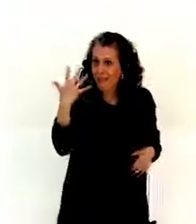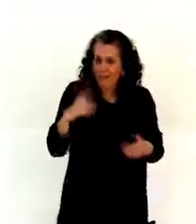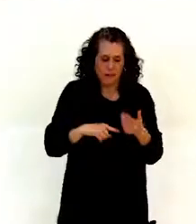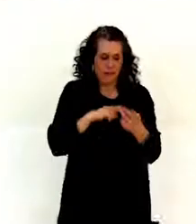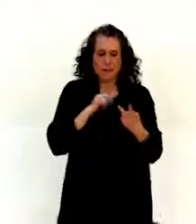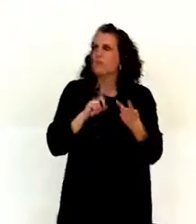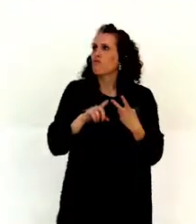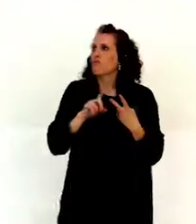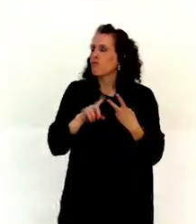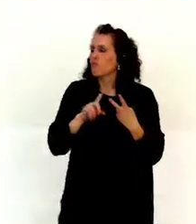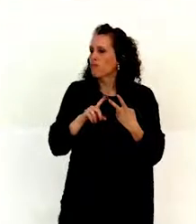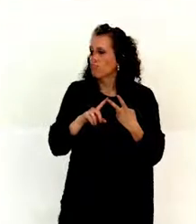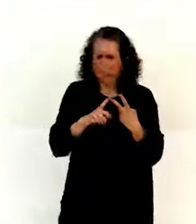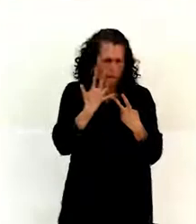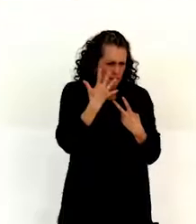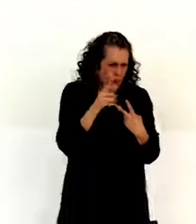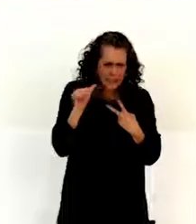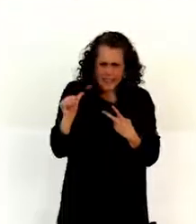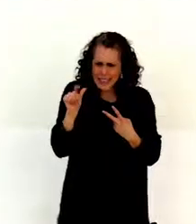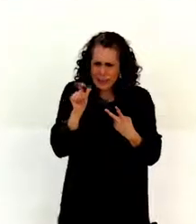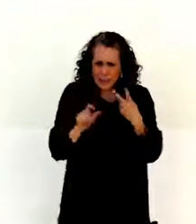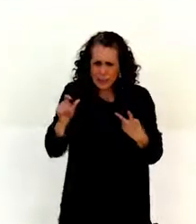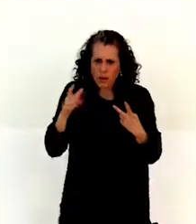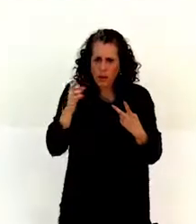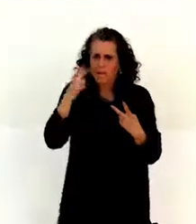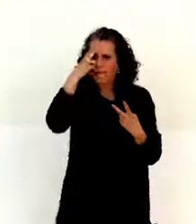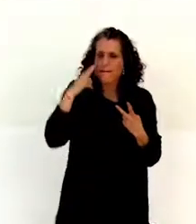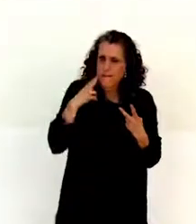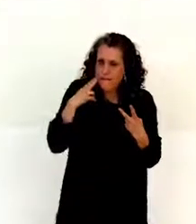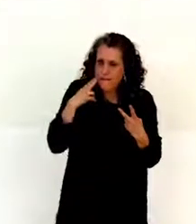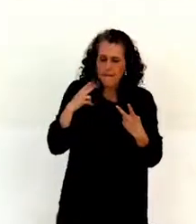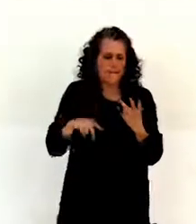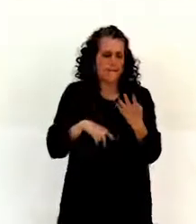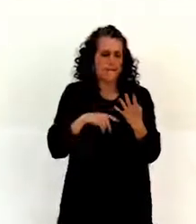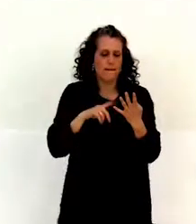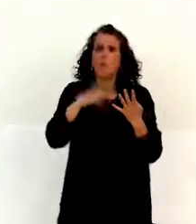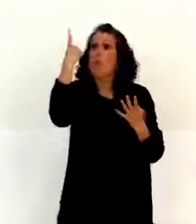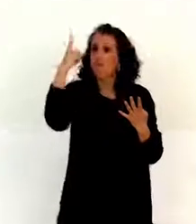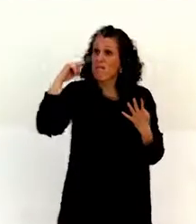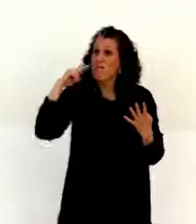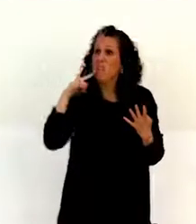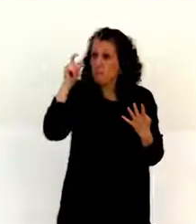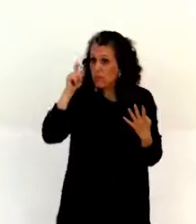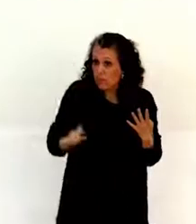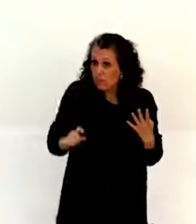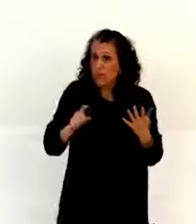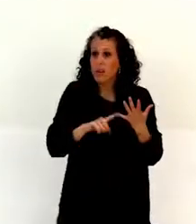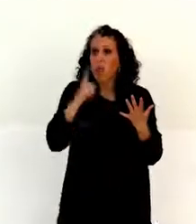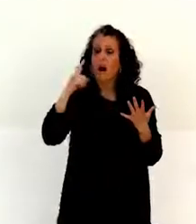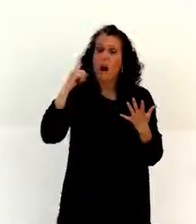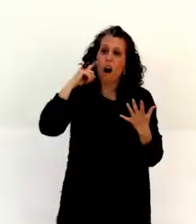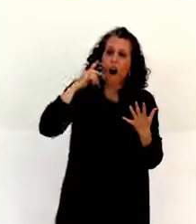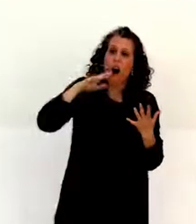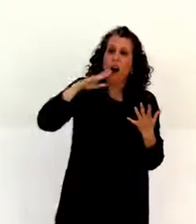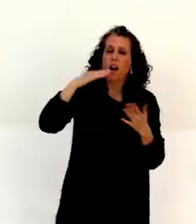I think, five or six persons with visual impairments. We have one deaf person, one person hard of hearing,